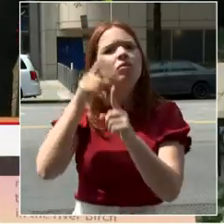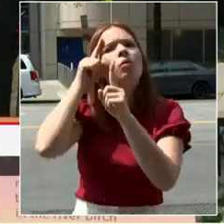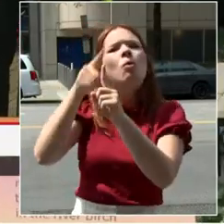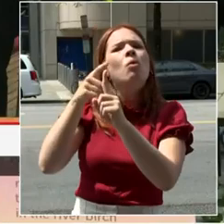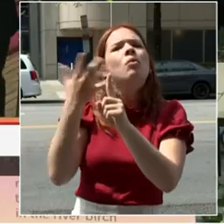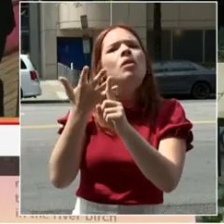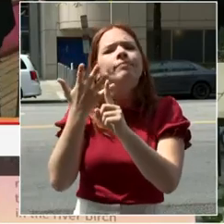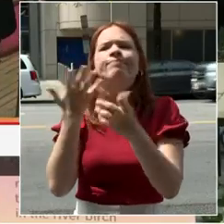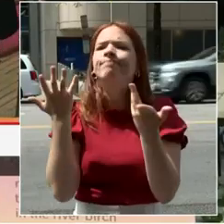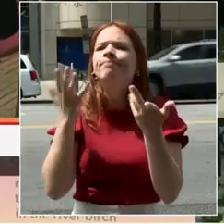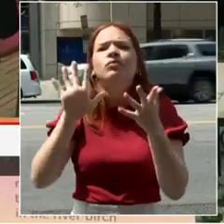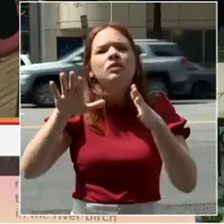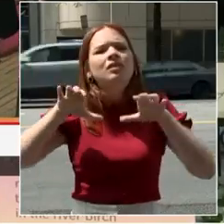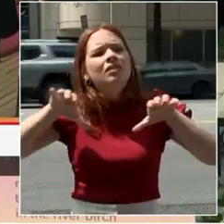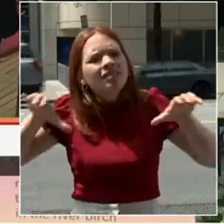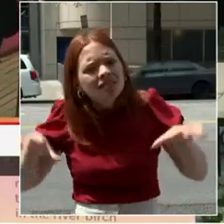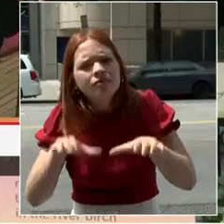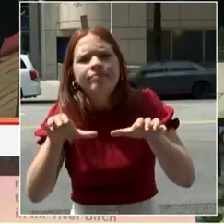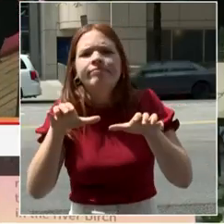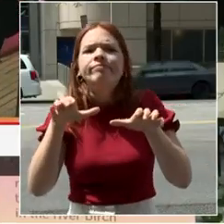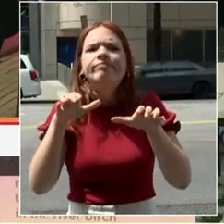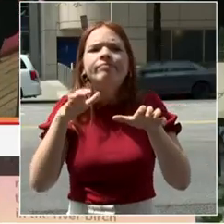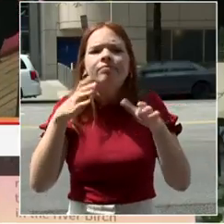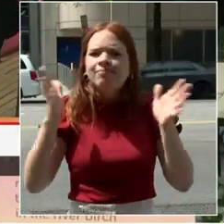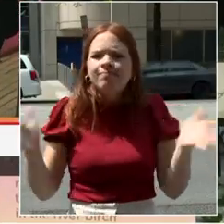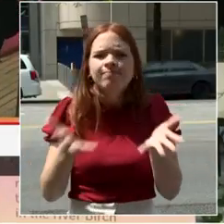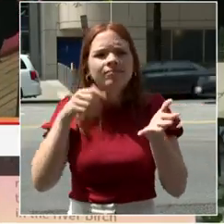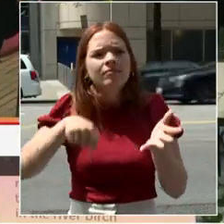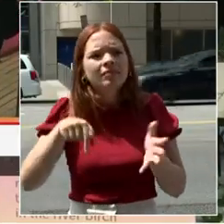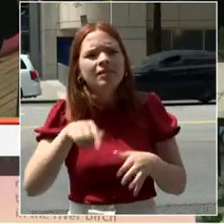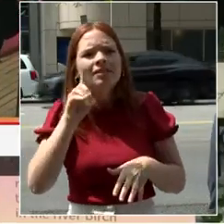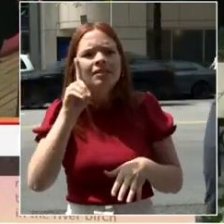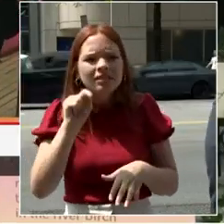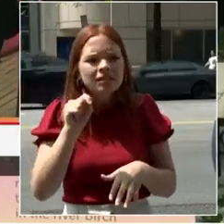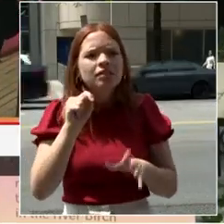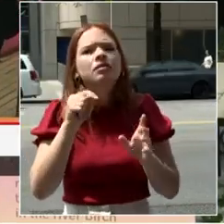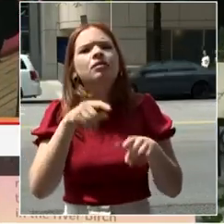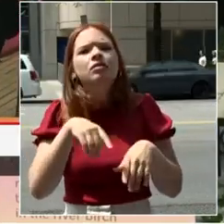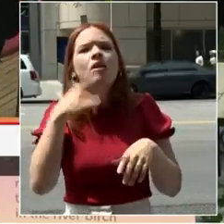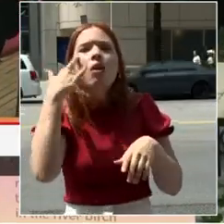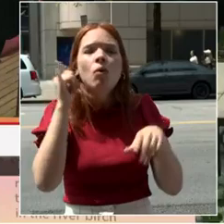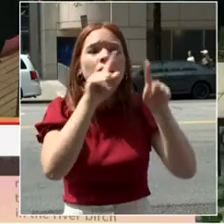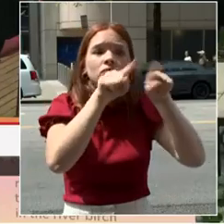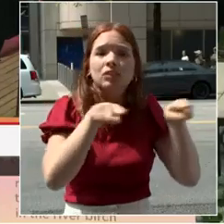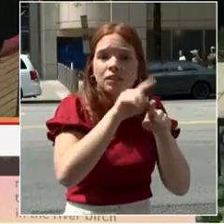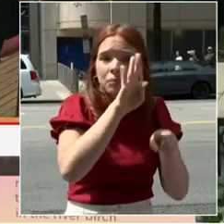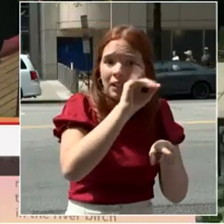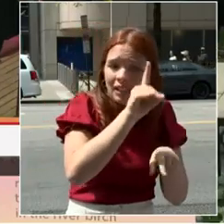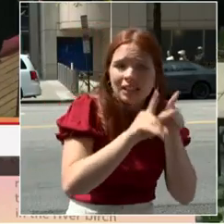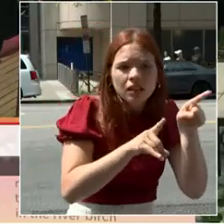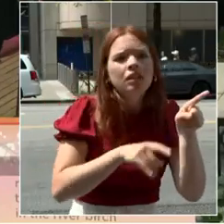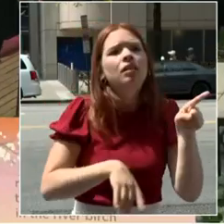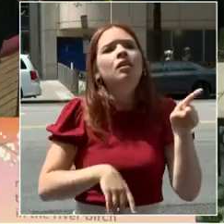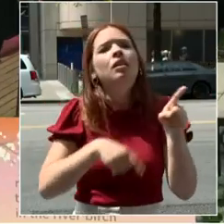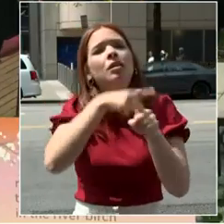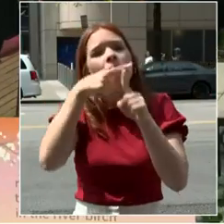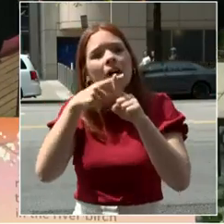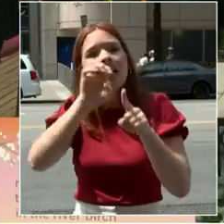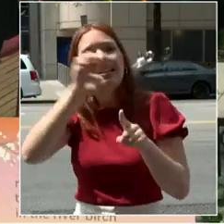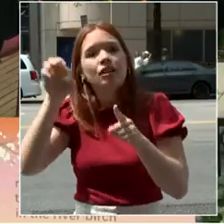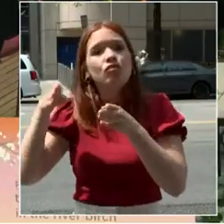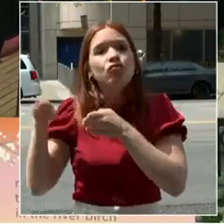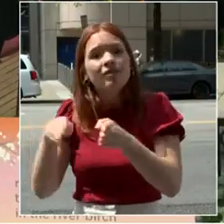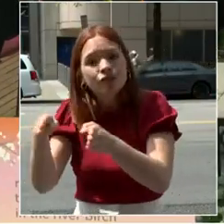east of the river, in the Golden Triangle, in the downtown, and all over Washington. I'm pleased to report